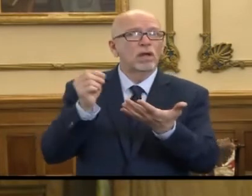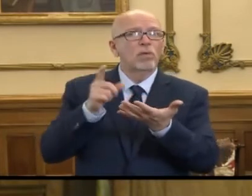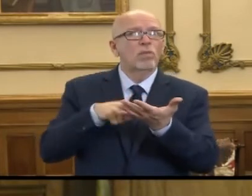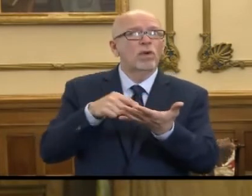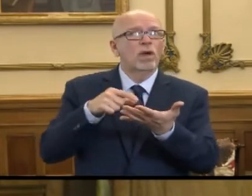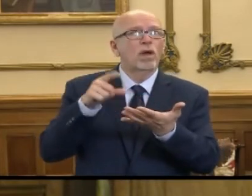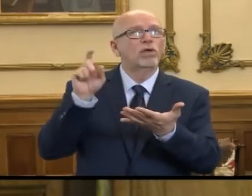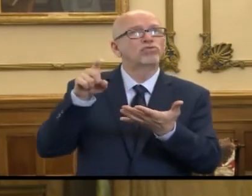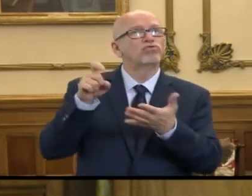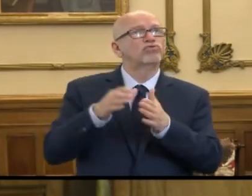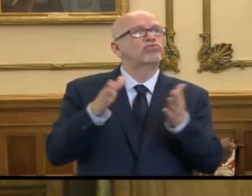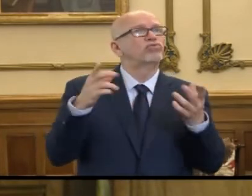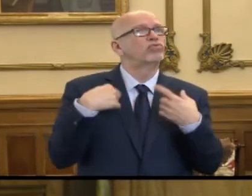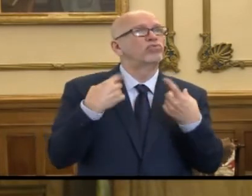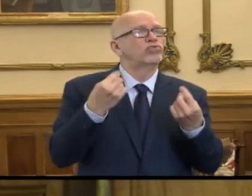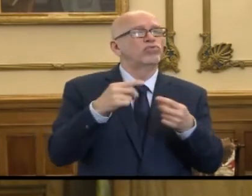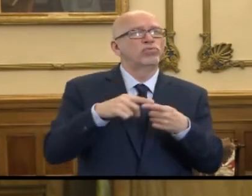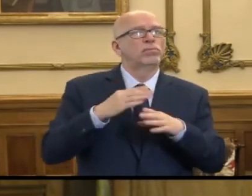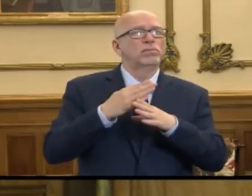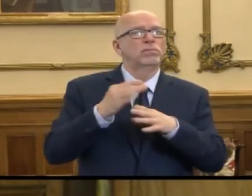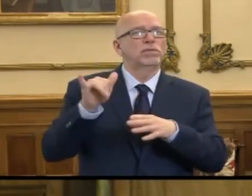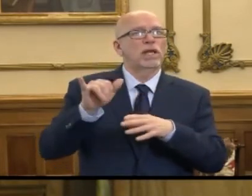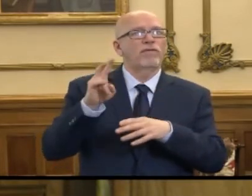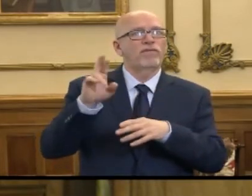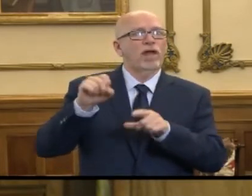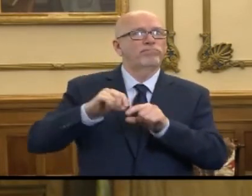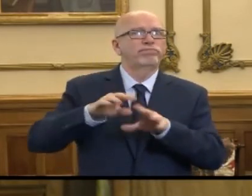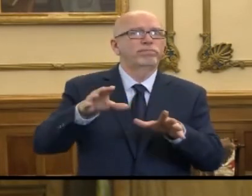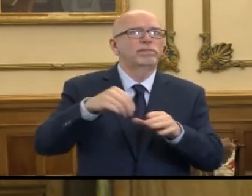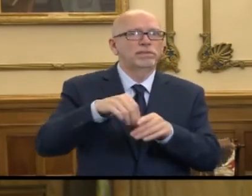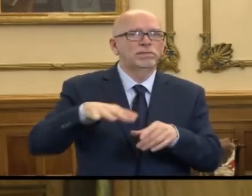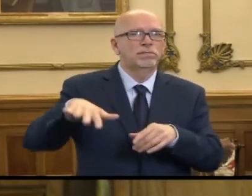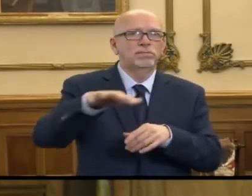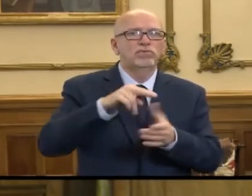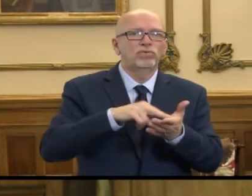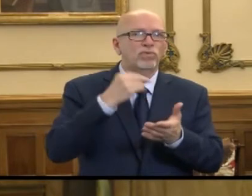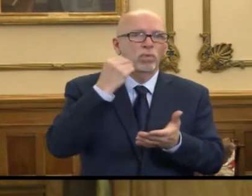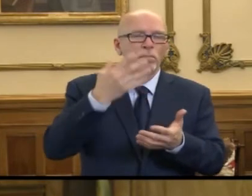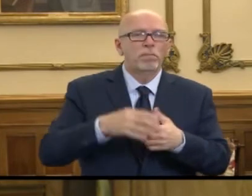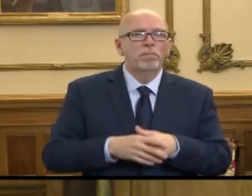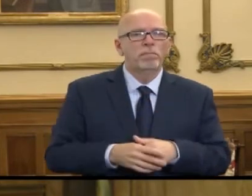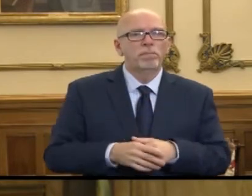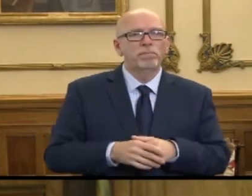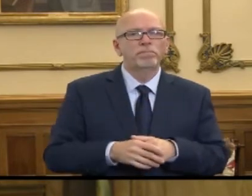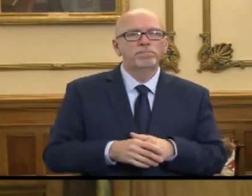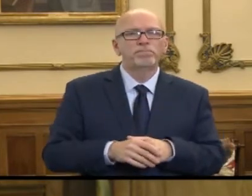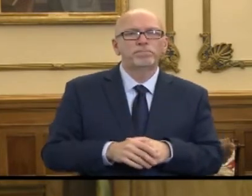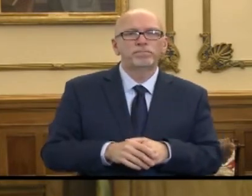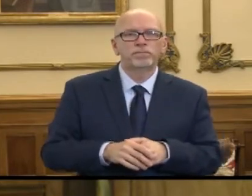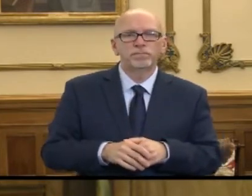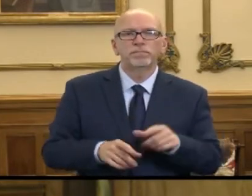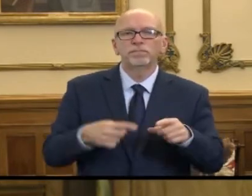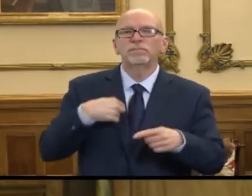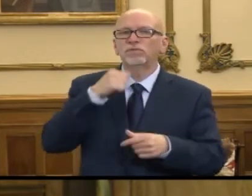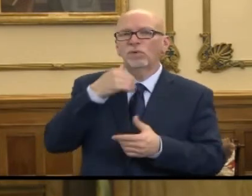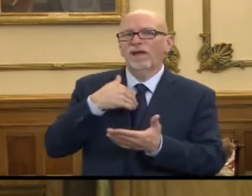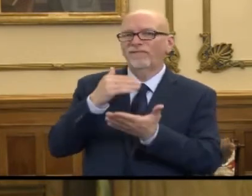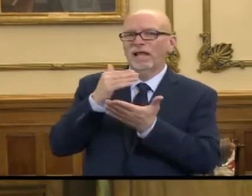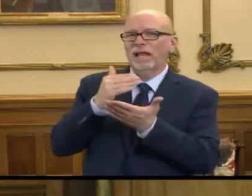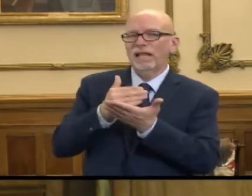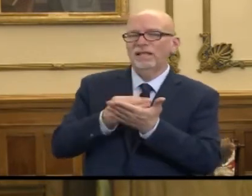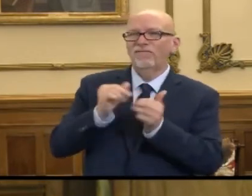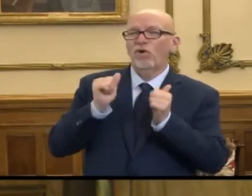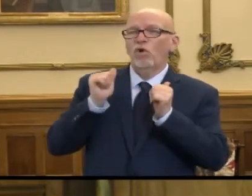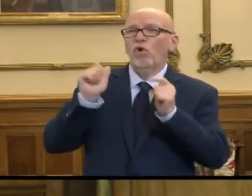be taken in general to prevent this virus from entering the nursing home. So I don't have the list of all the